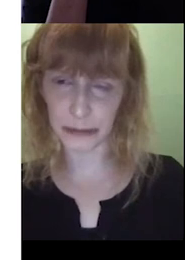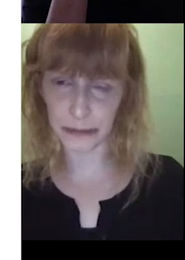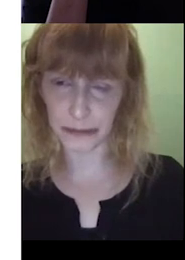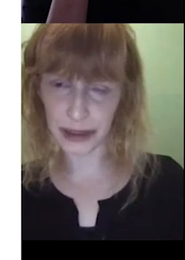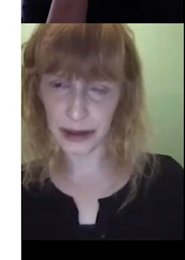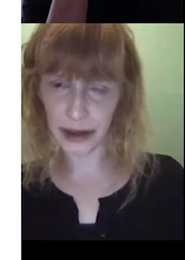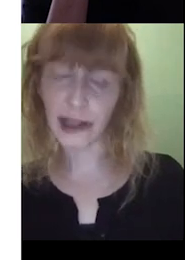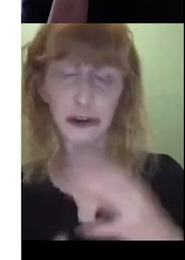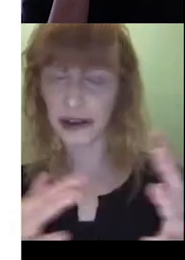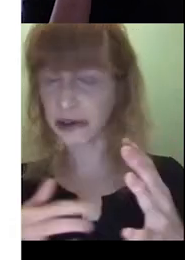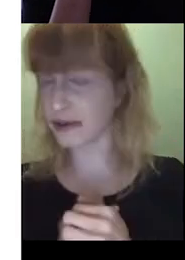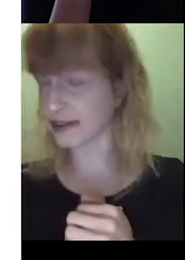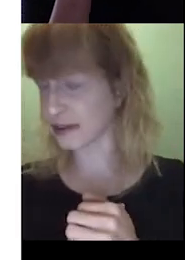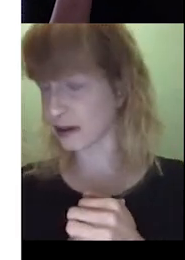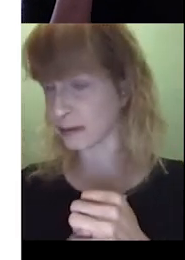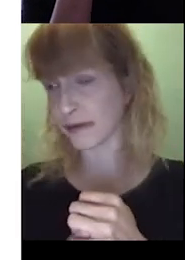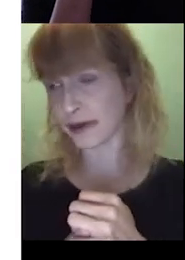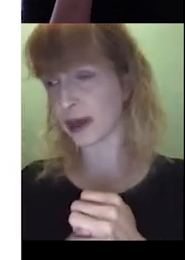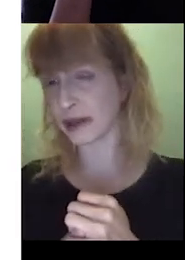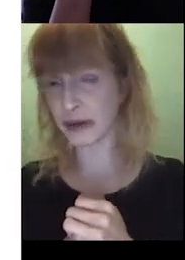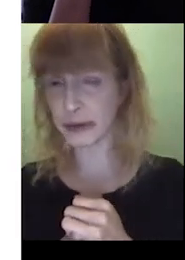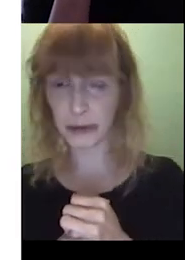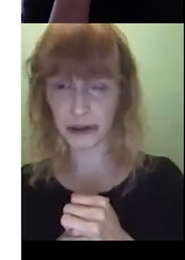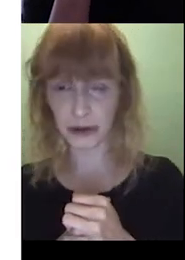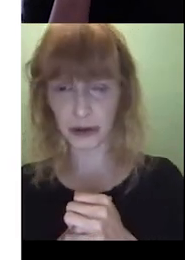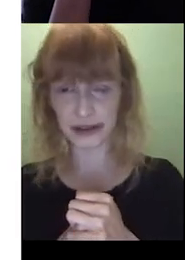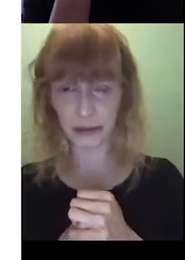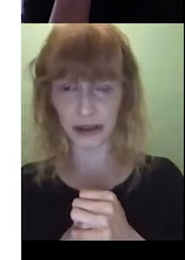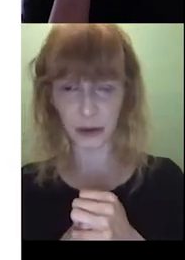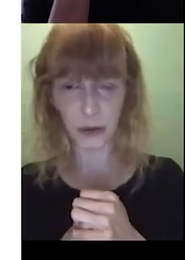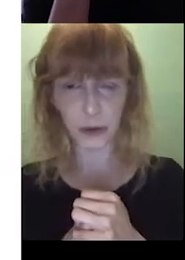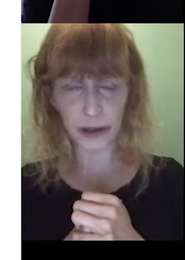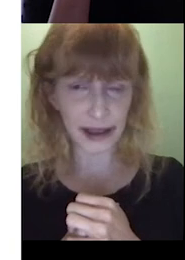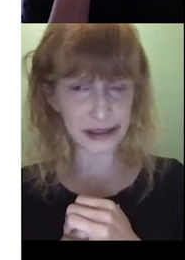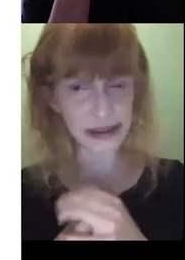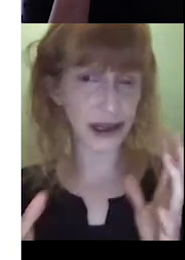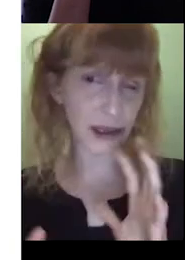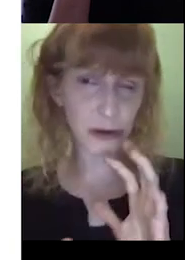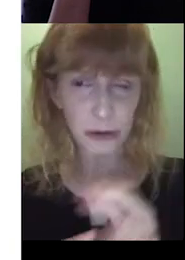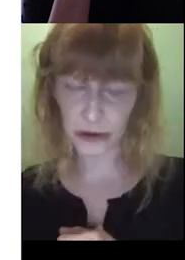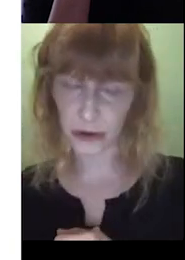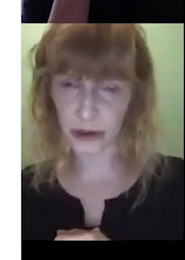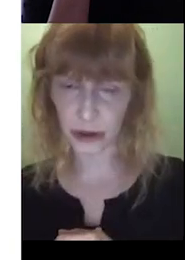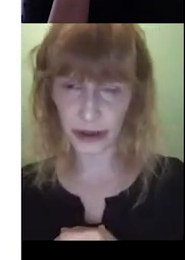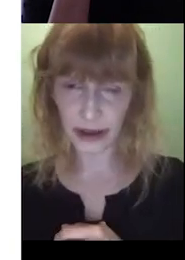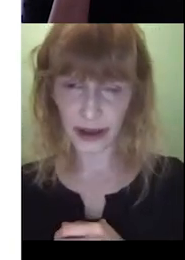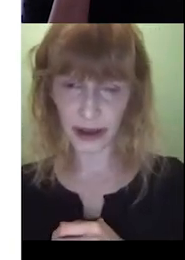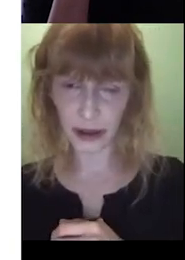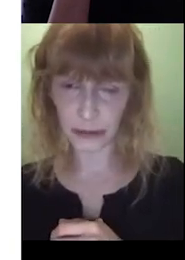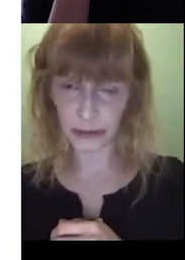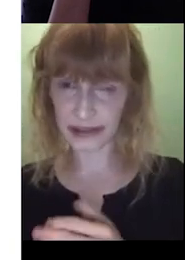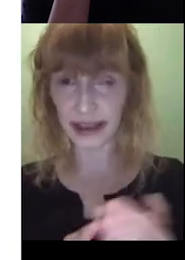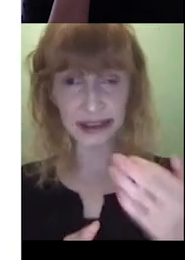And, um, and I don't actually have these signs in my vocabulary, but we might talk about something like, Oh, he has scales or, you know,